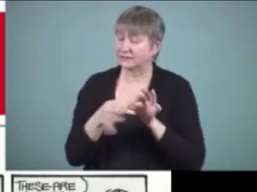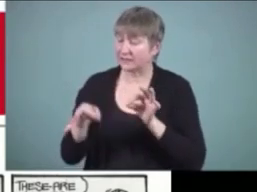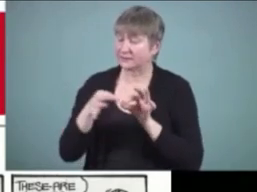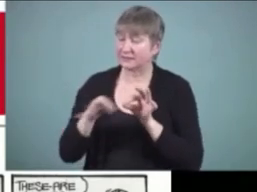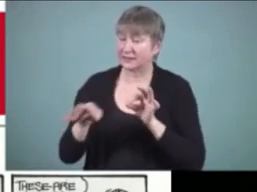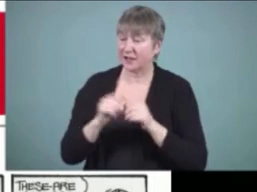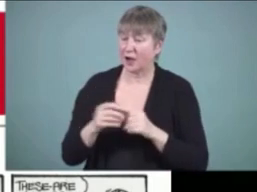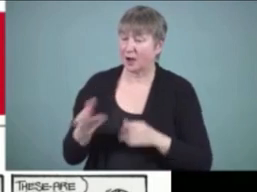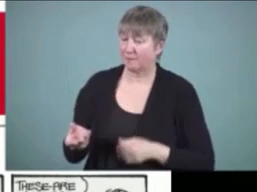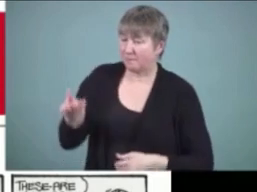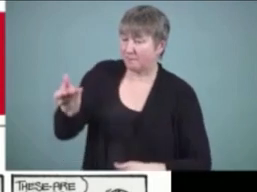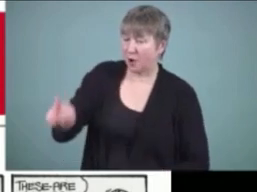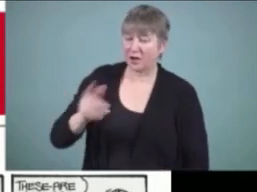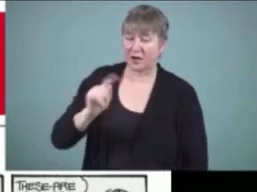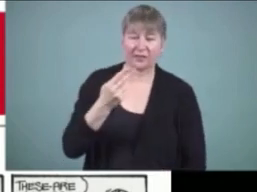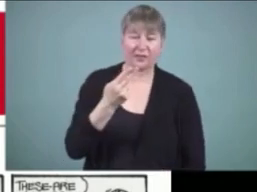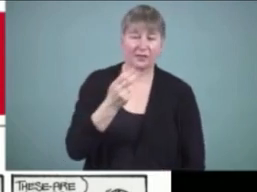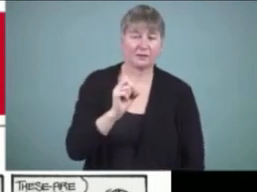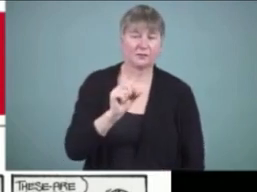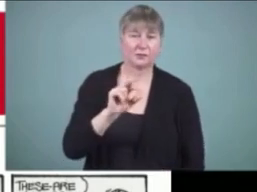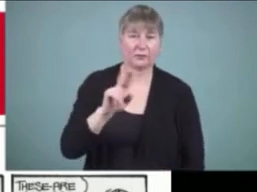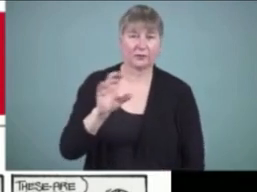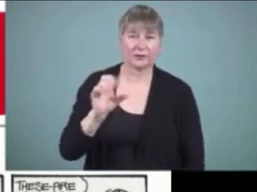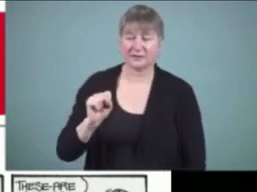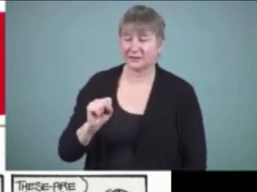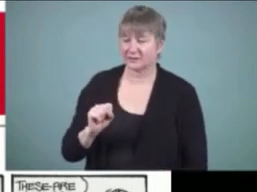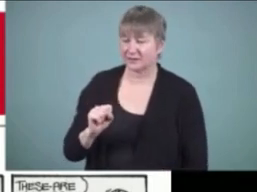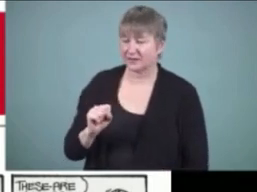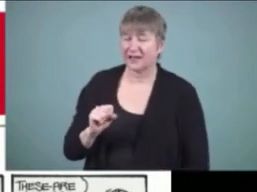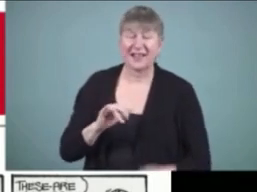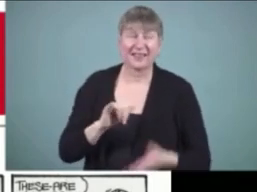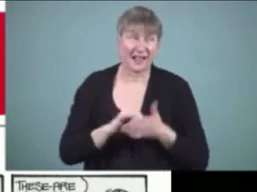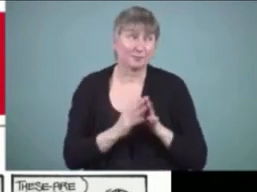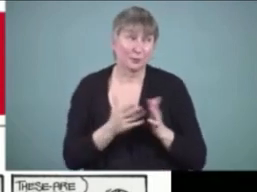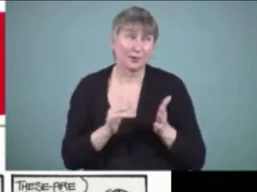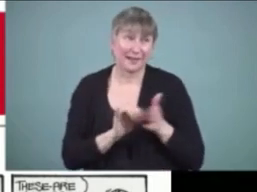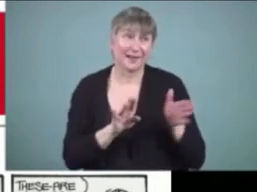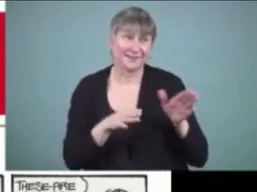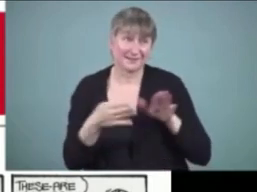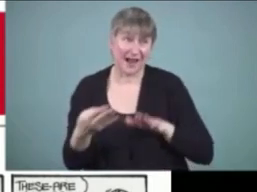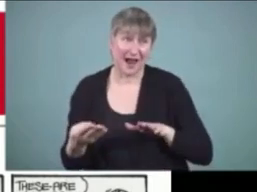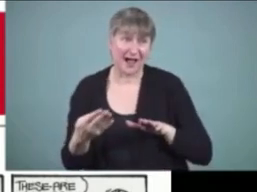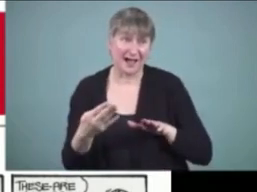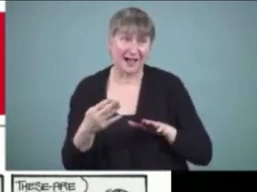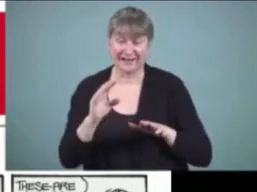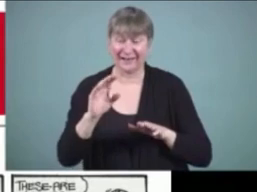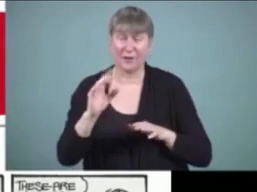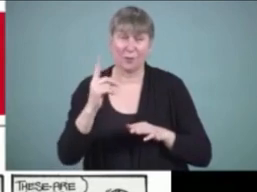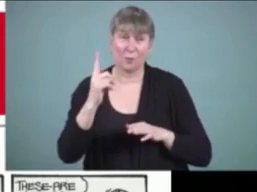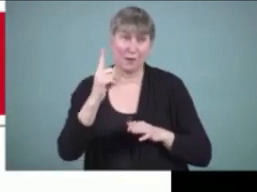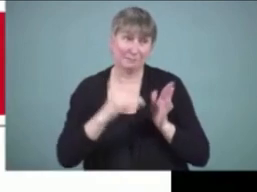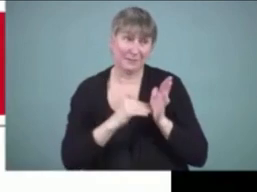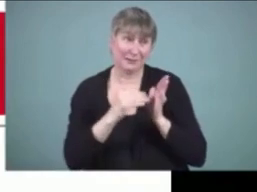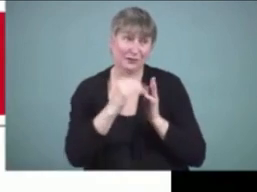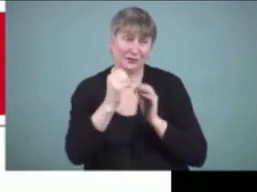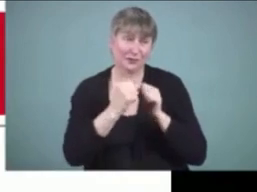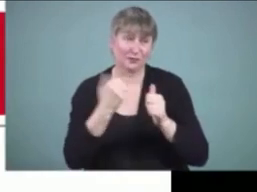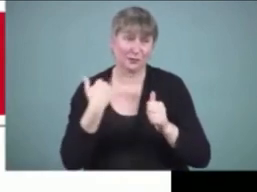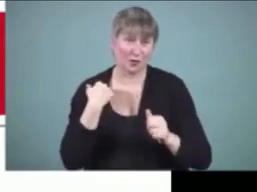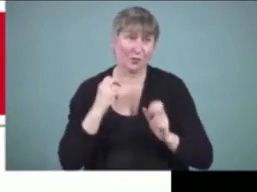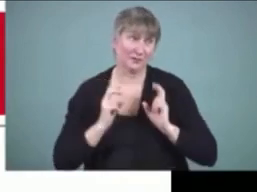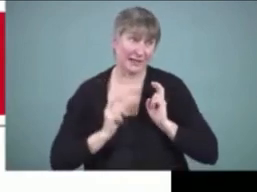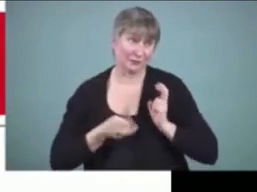thesaurus these are what it's a book that died a million years ago so in the next slide you'll see some